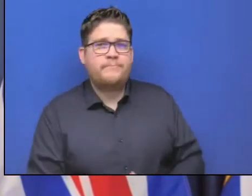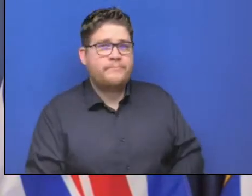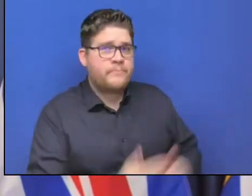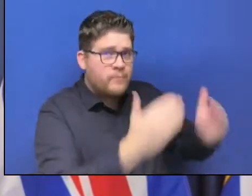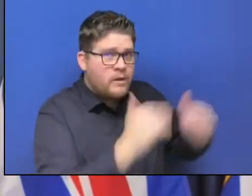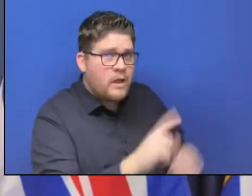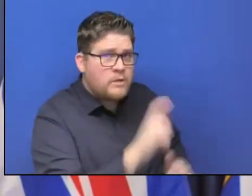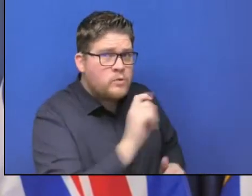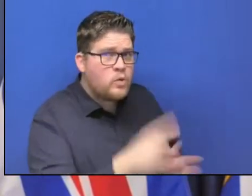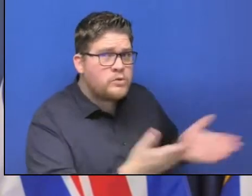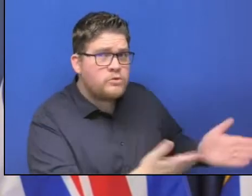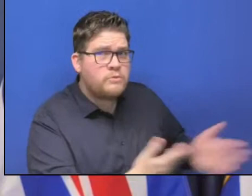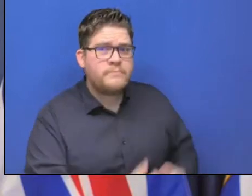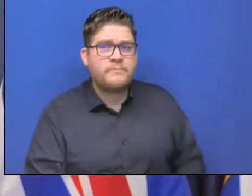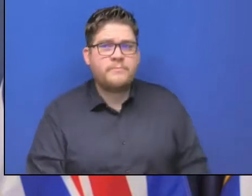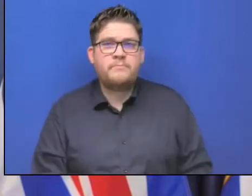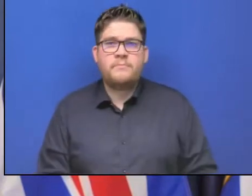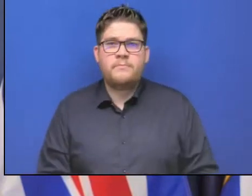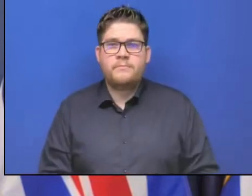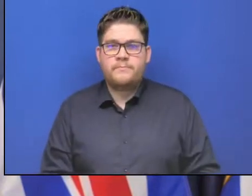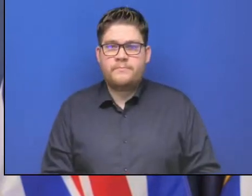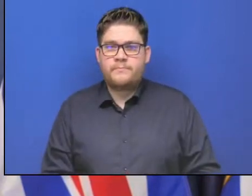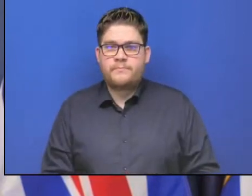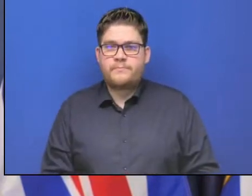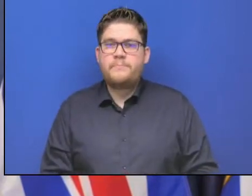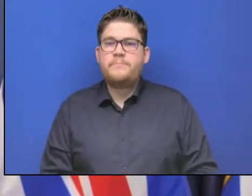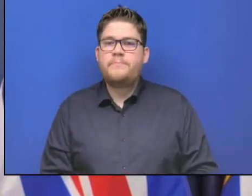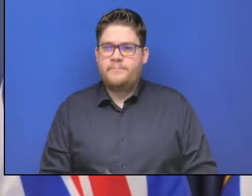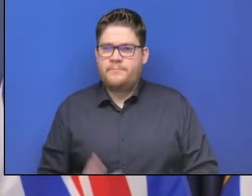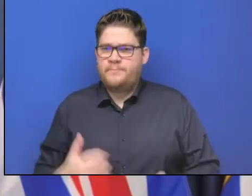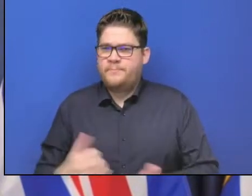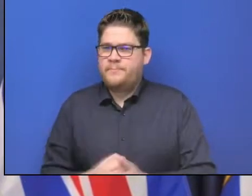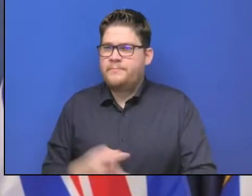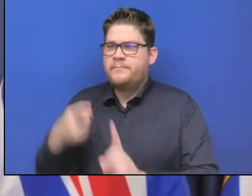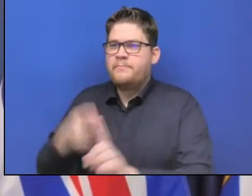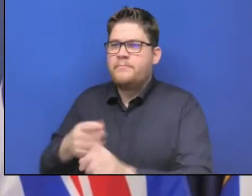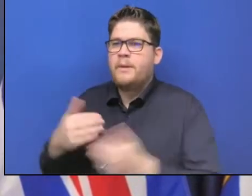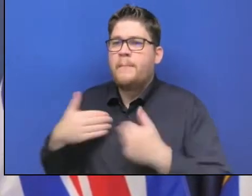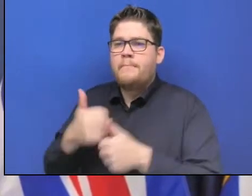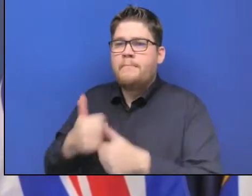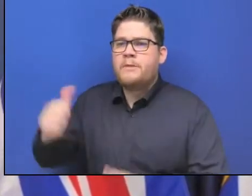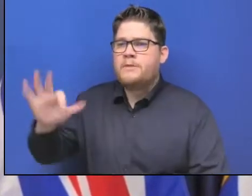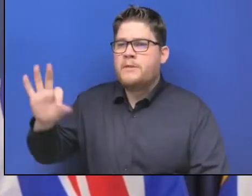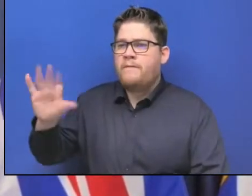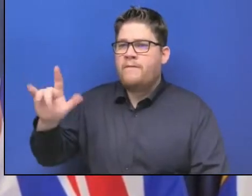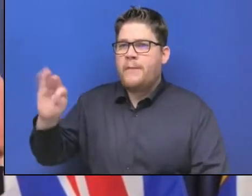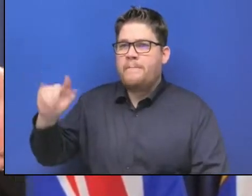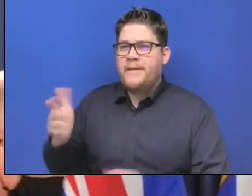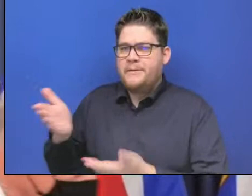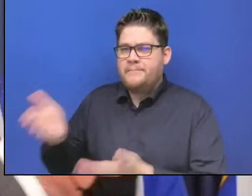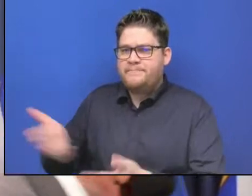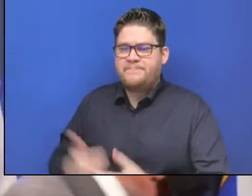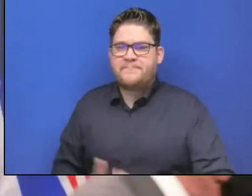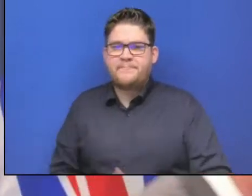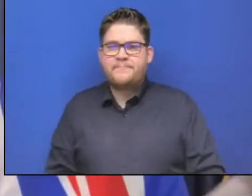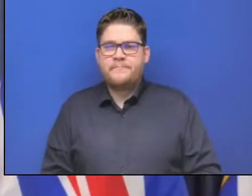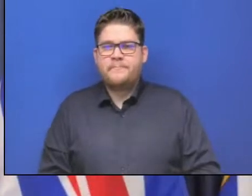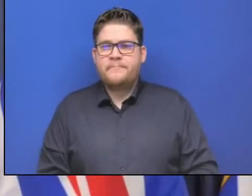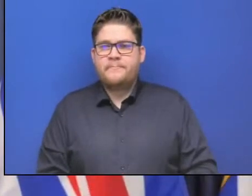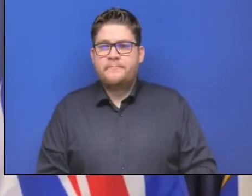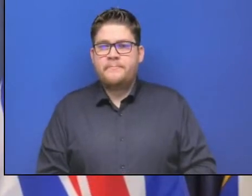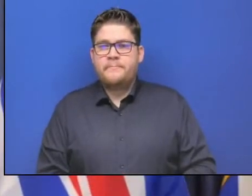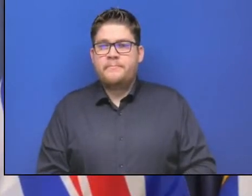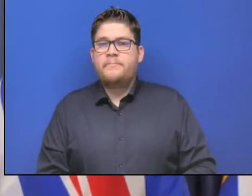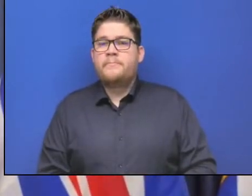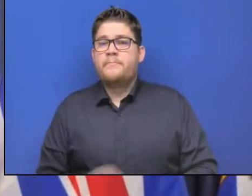Hi. This is a question for Minister Fleming. As this is all happening, Whistler Blackcomb did have its opening